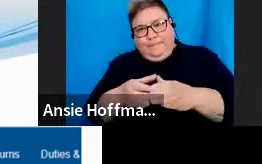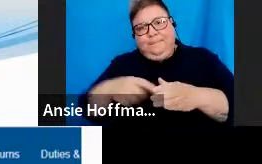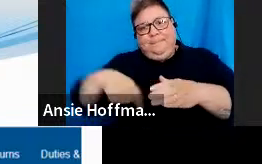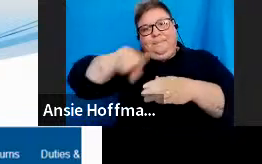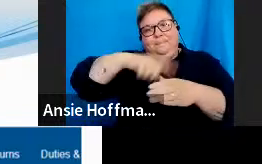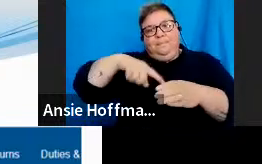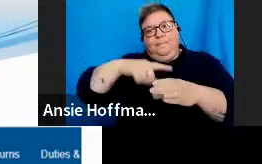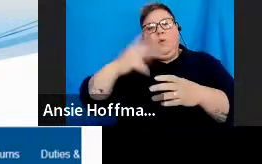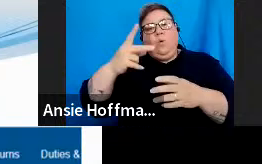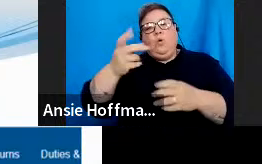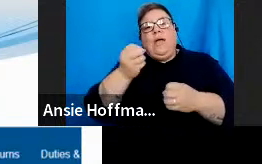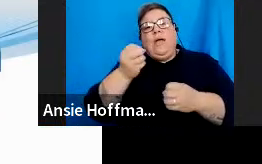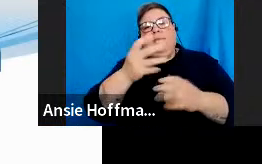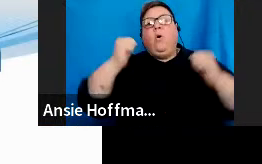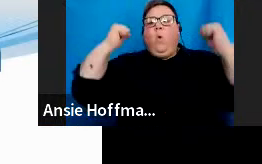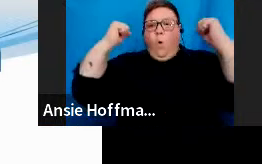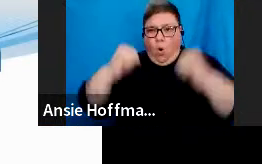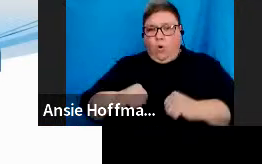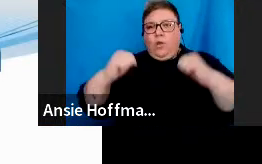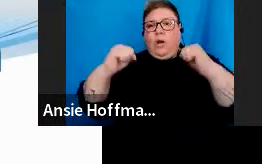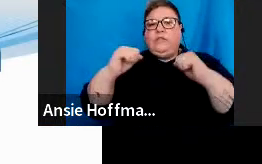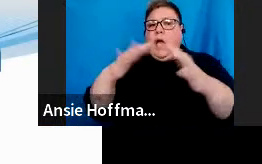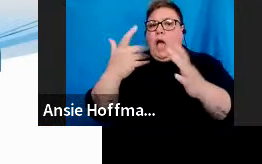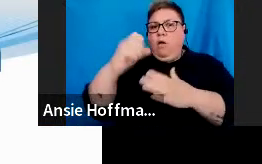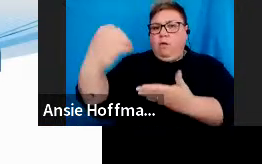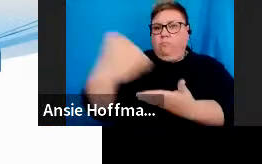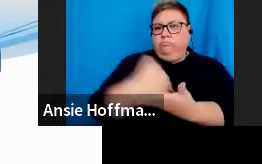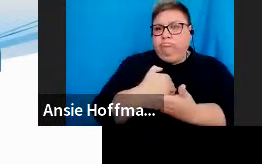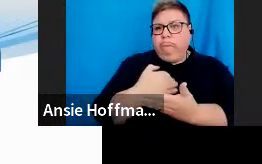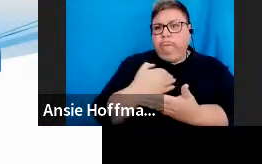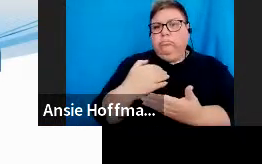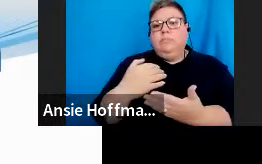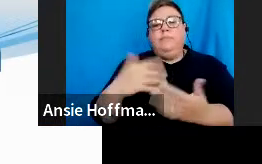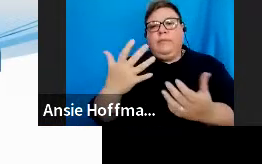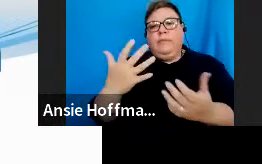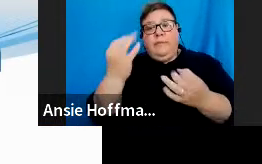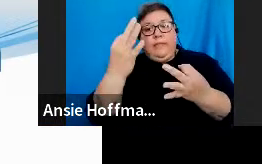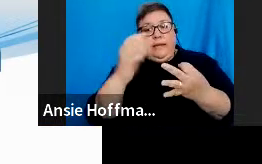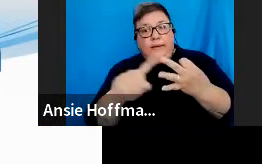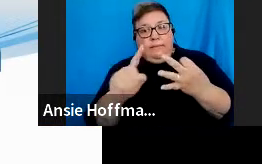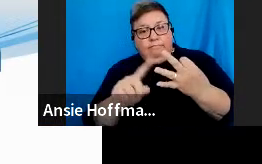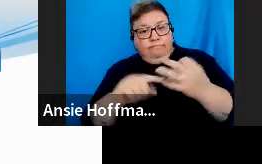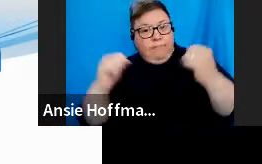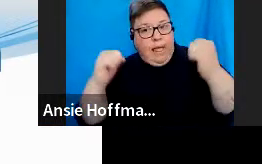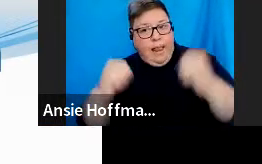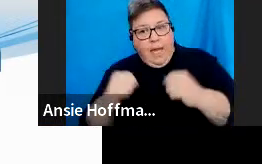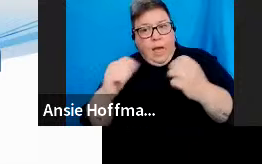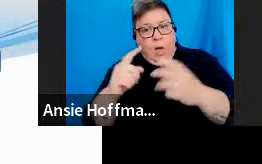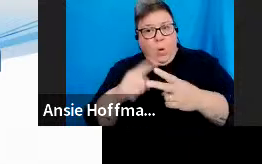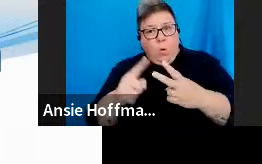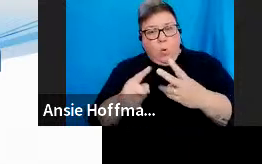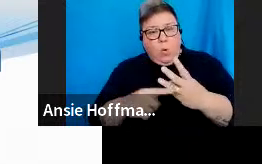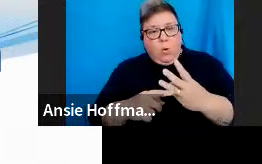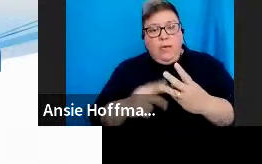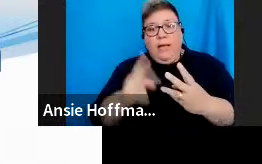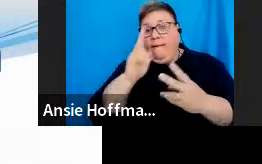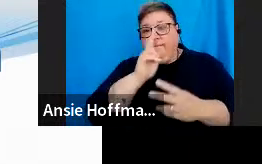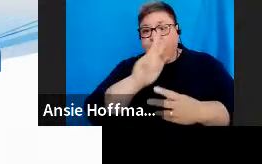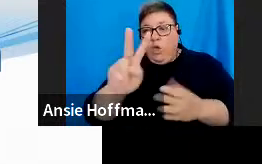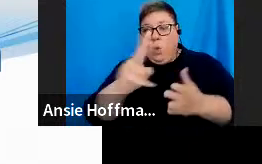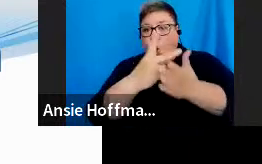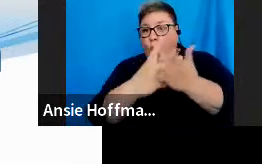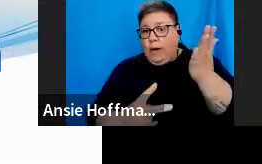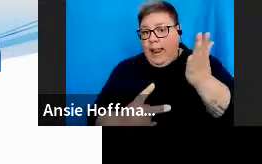going to give to that group. We have three types of authorization levels. It's your view-only completions and